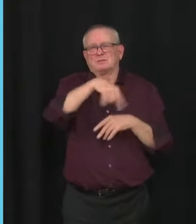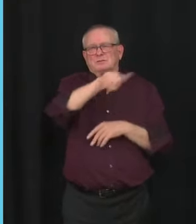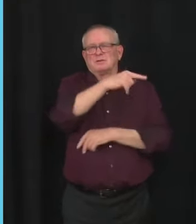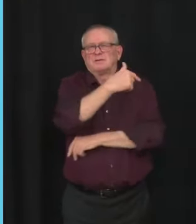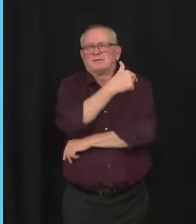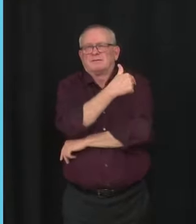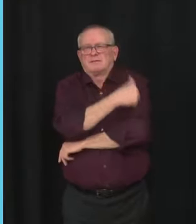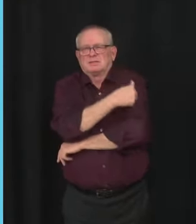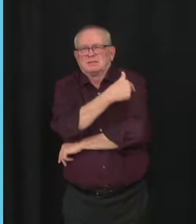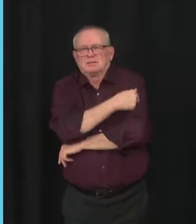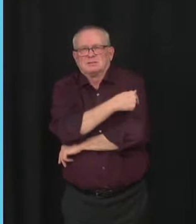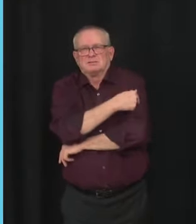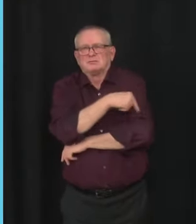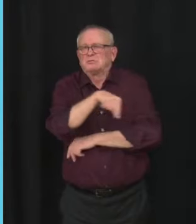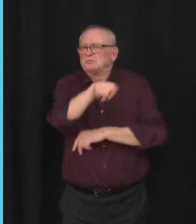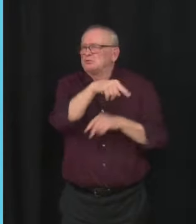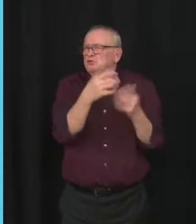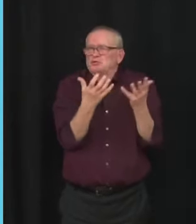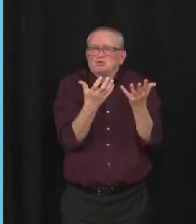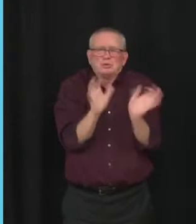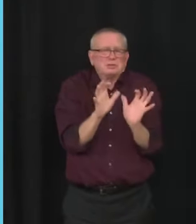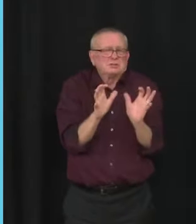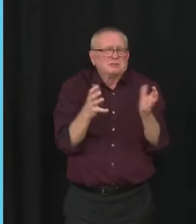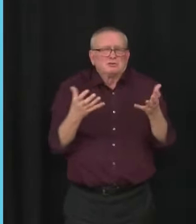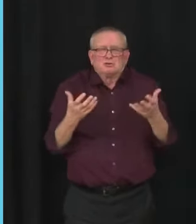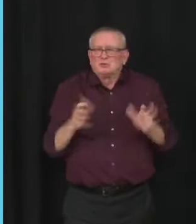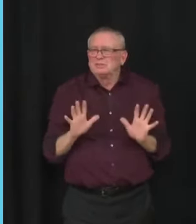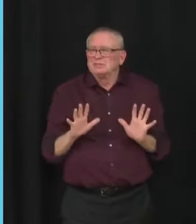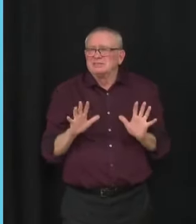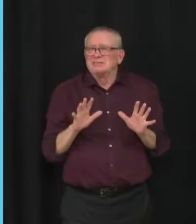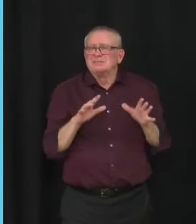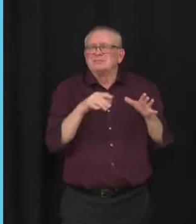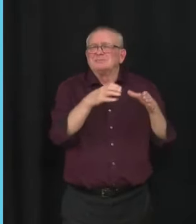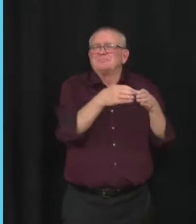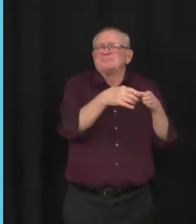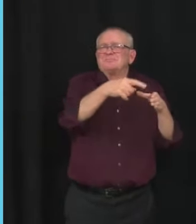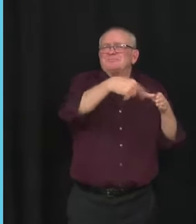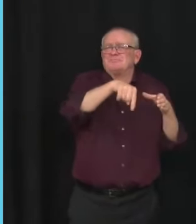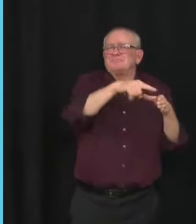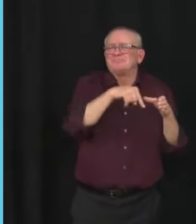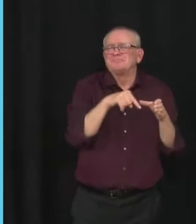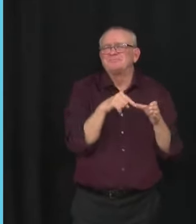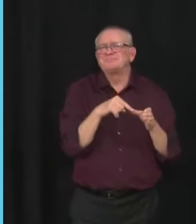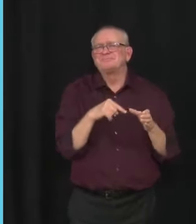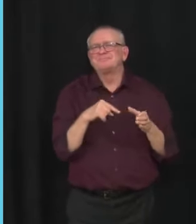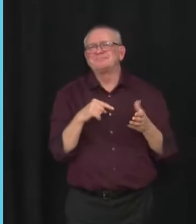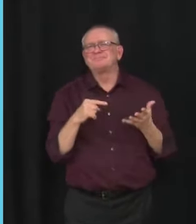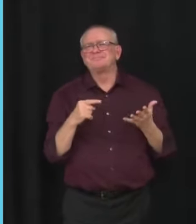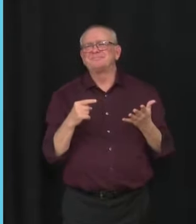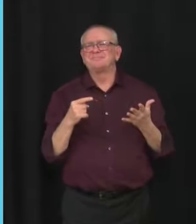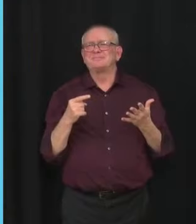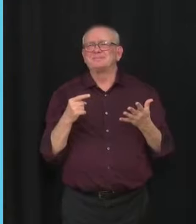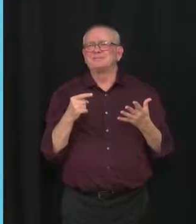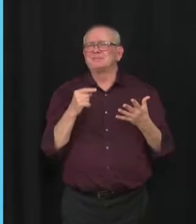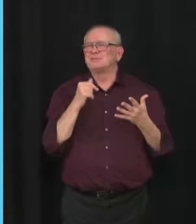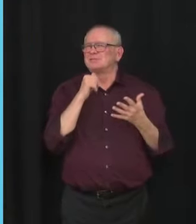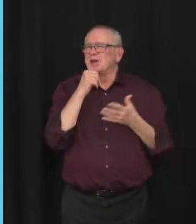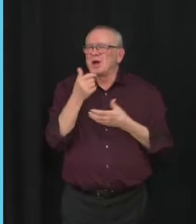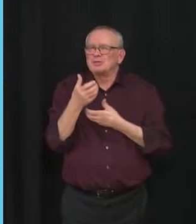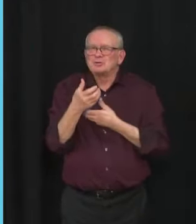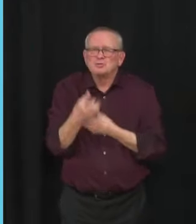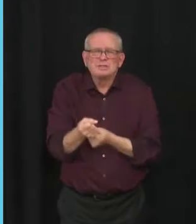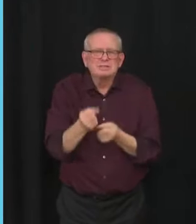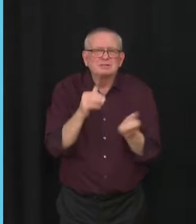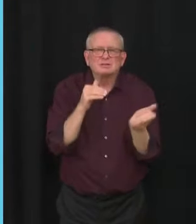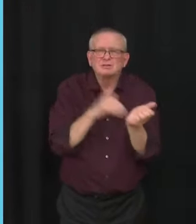has or you have media credentials too, the more suspicious they are of the message. It's been a year of